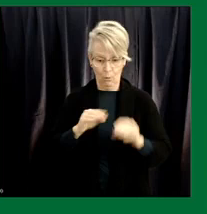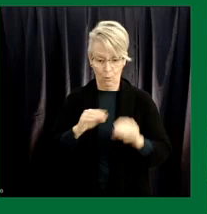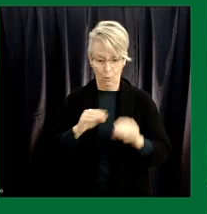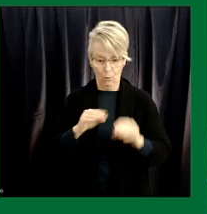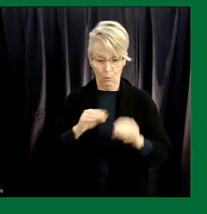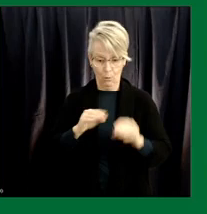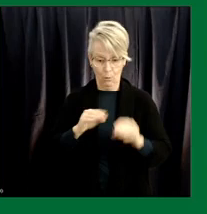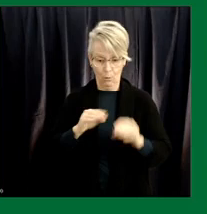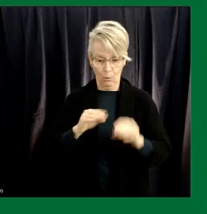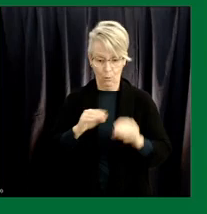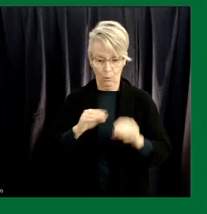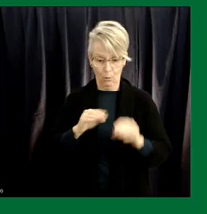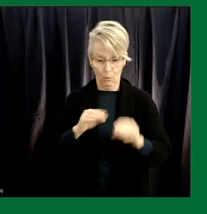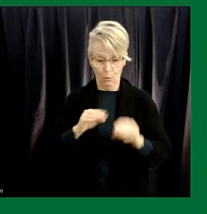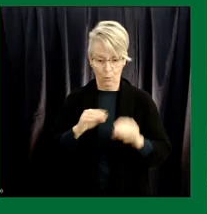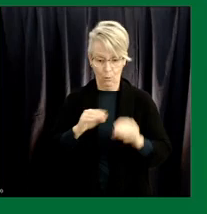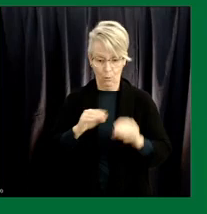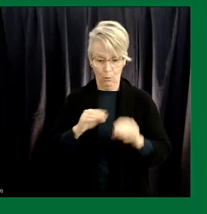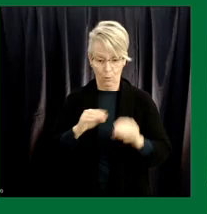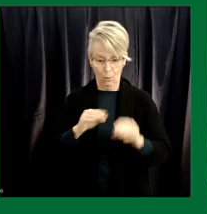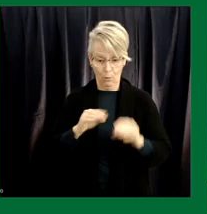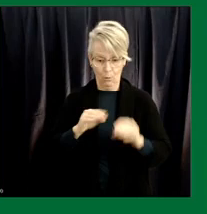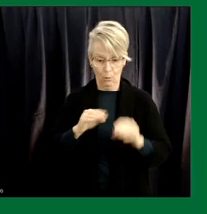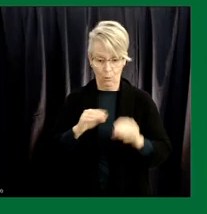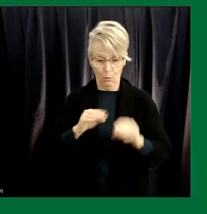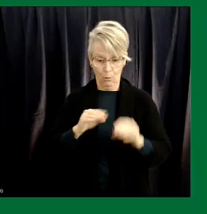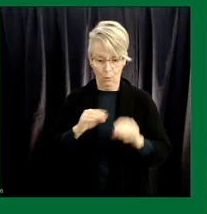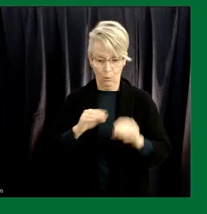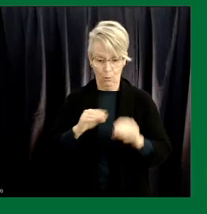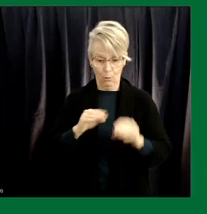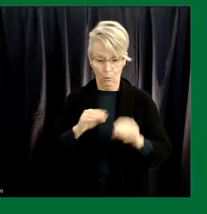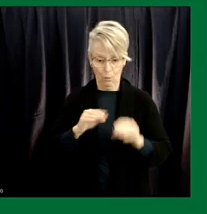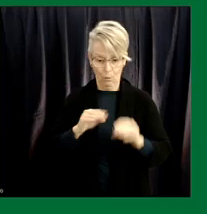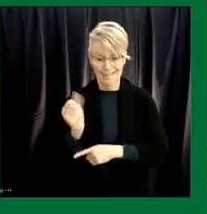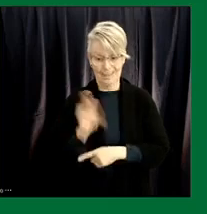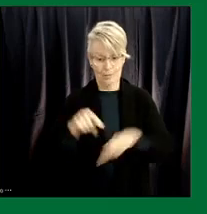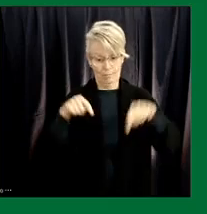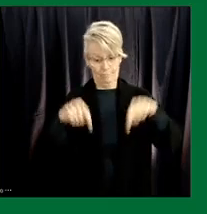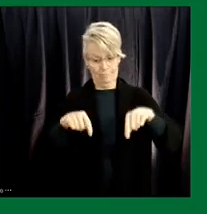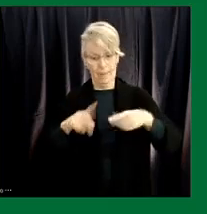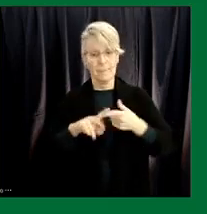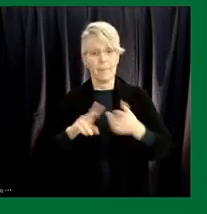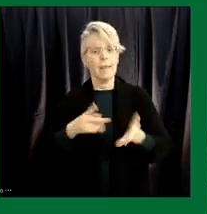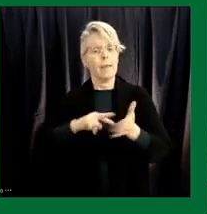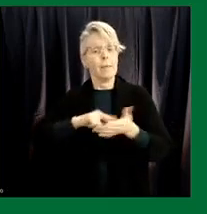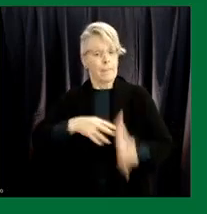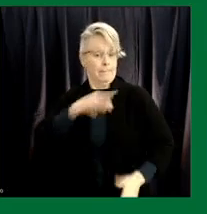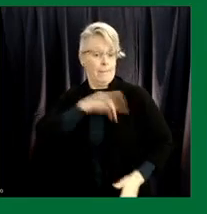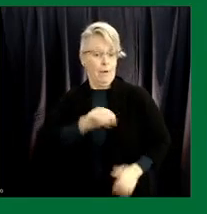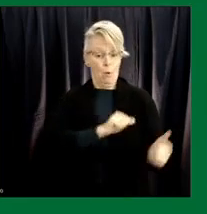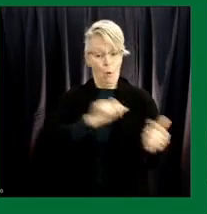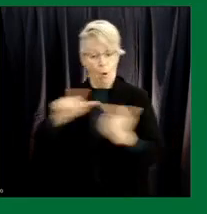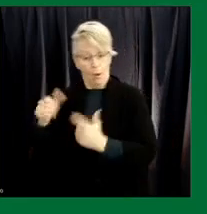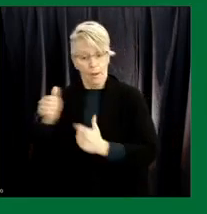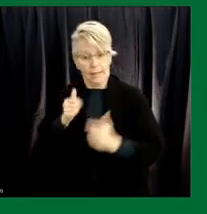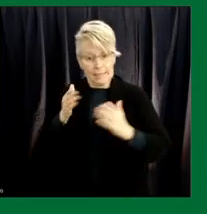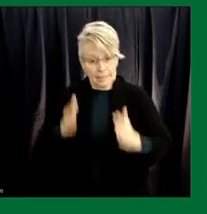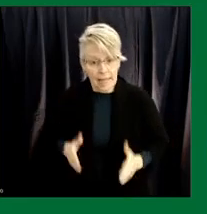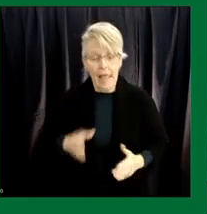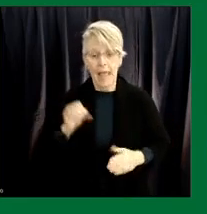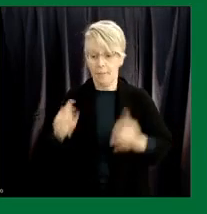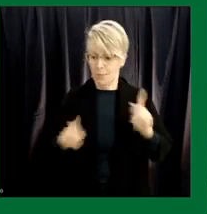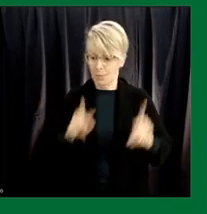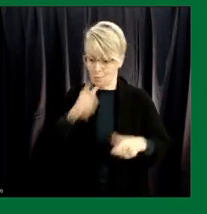research right here at the University of Saskatchewan which will be to the benefit of all Canadians and of course to the benefits of the residents of